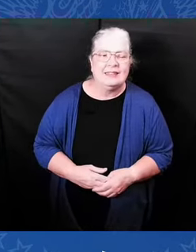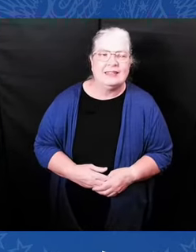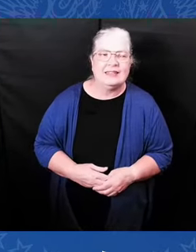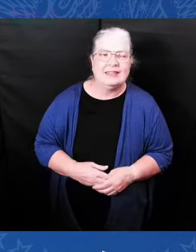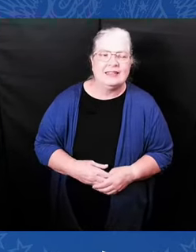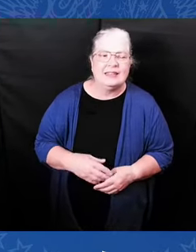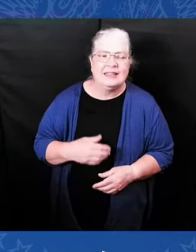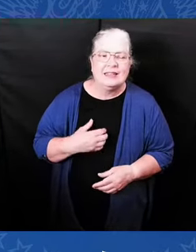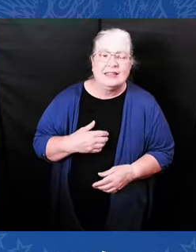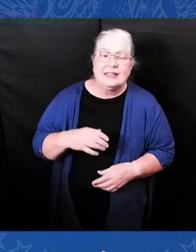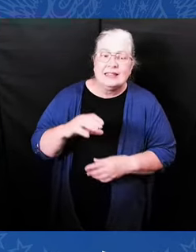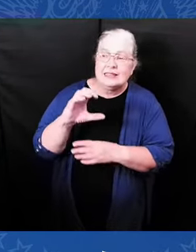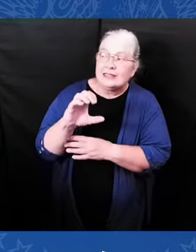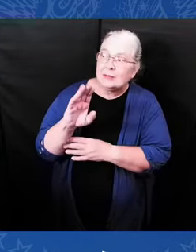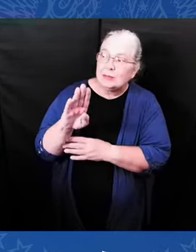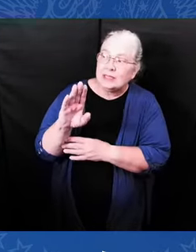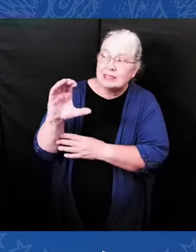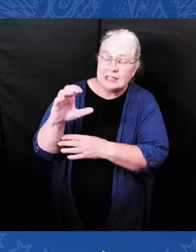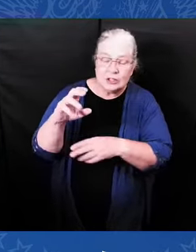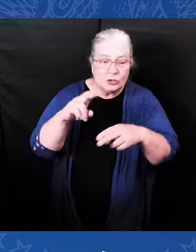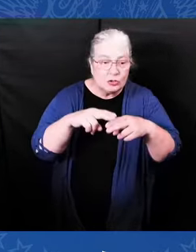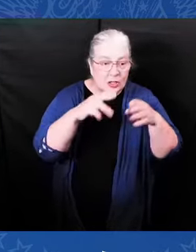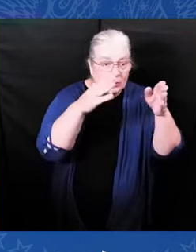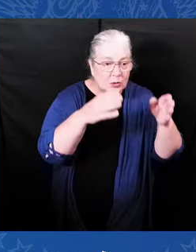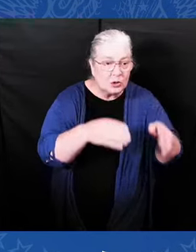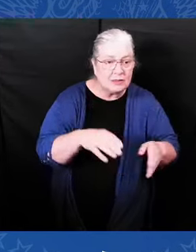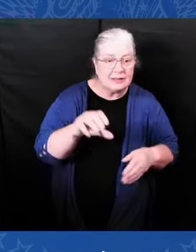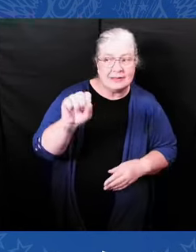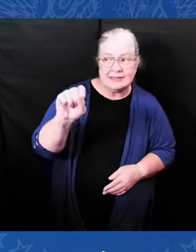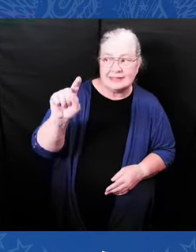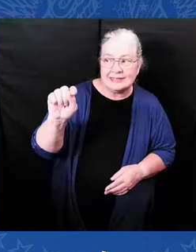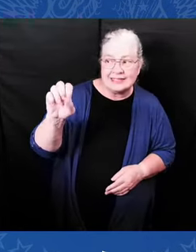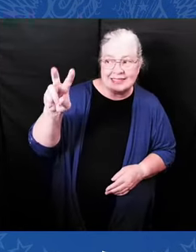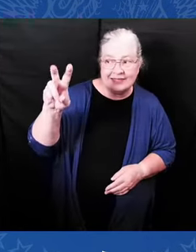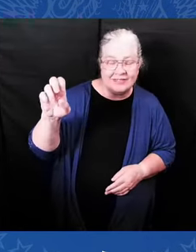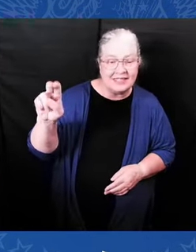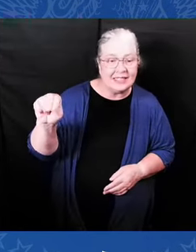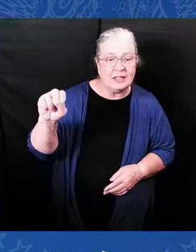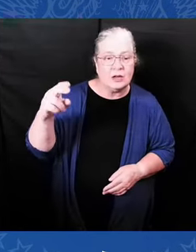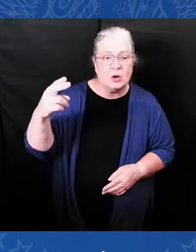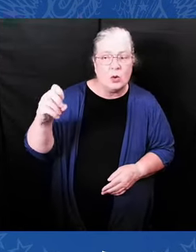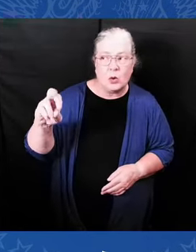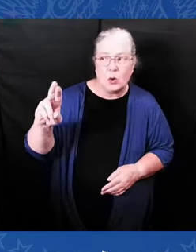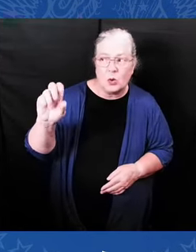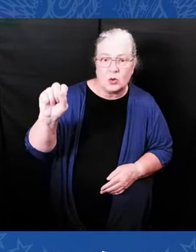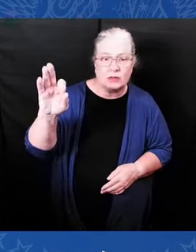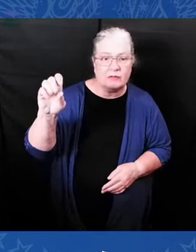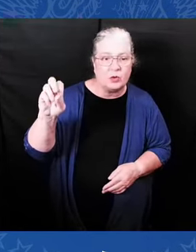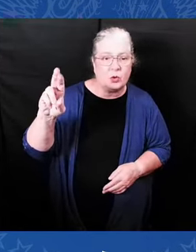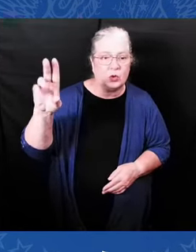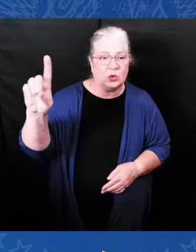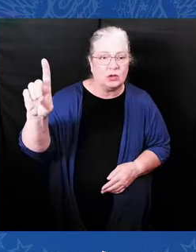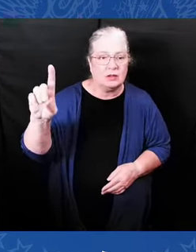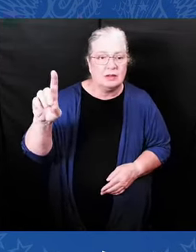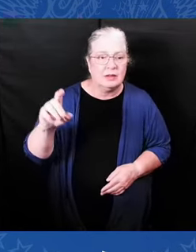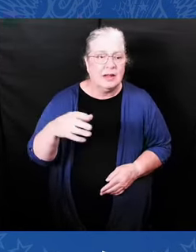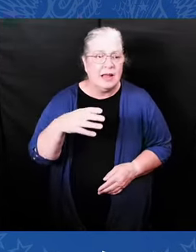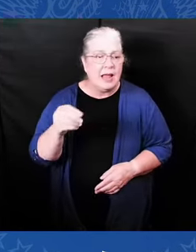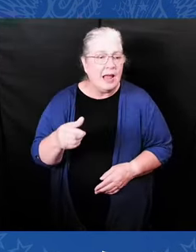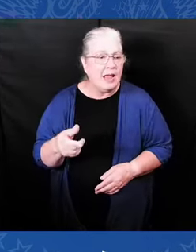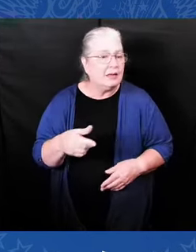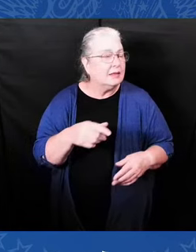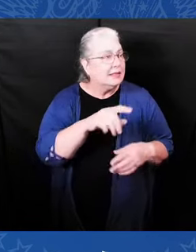our CBCF Chair Terri Sewell, I want to thank you both for your years of service